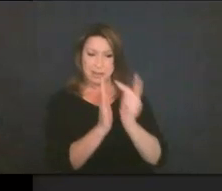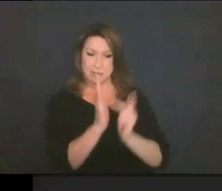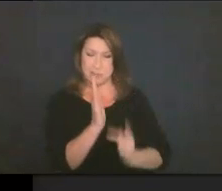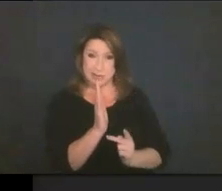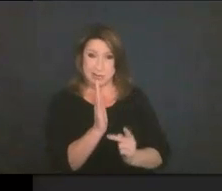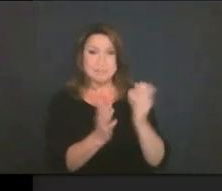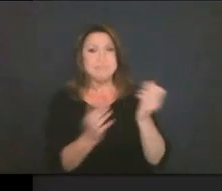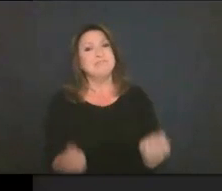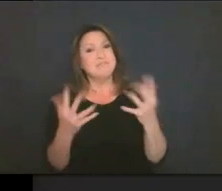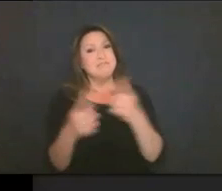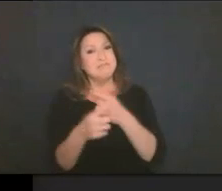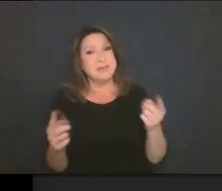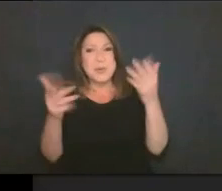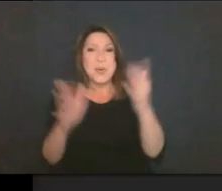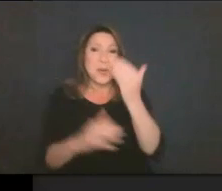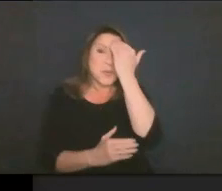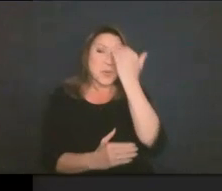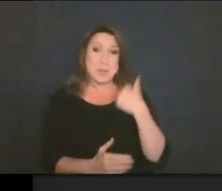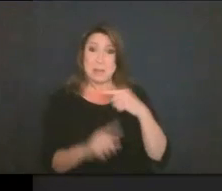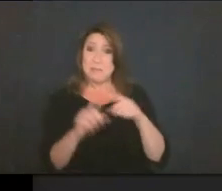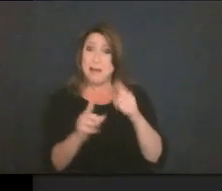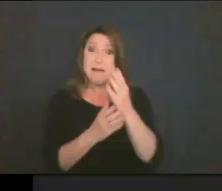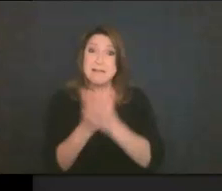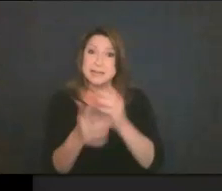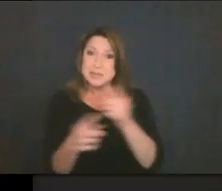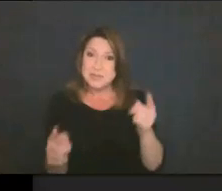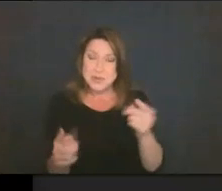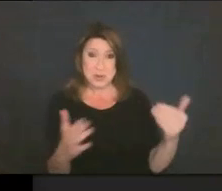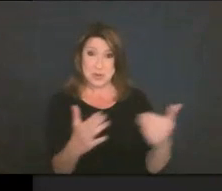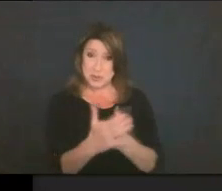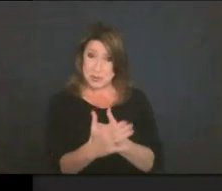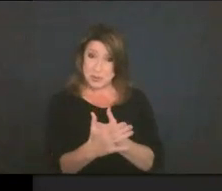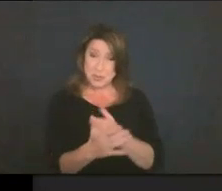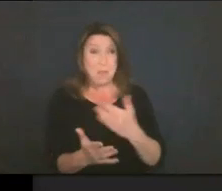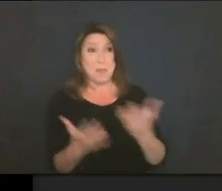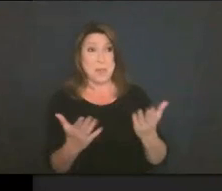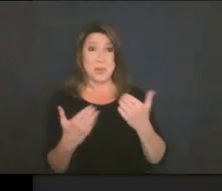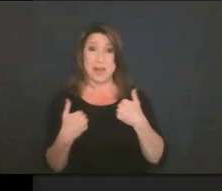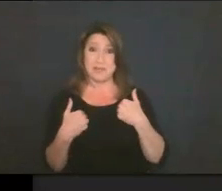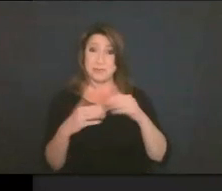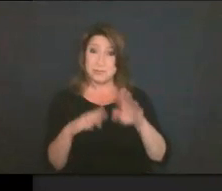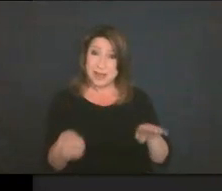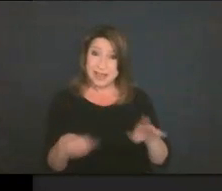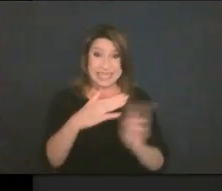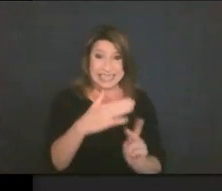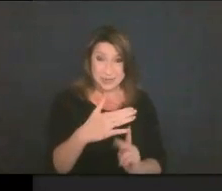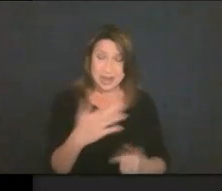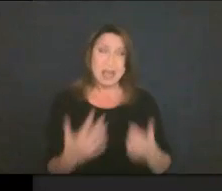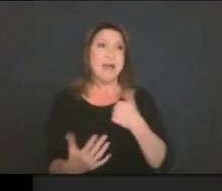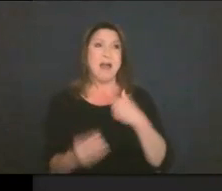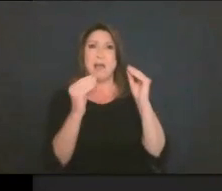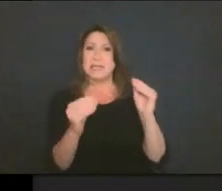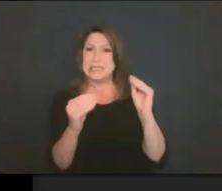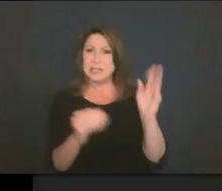Reve or kindergarten parents. So I have been teaching art at Belle Reve for, well, this is my 13th